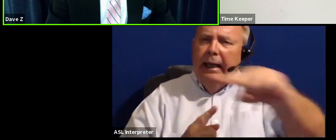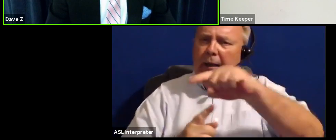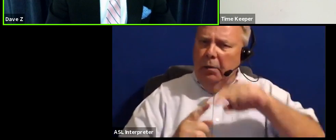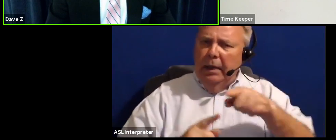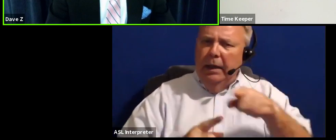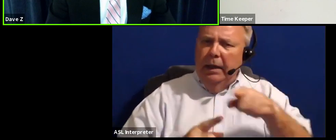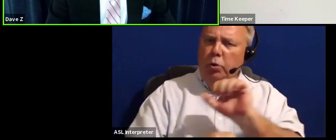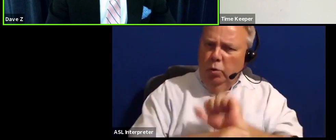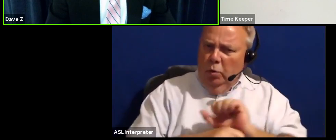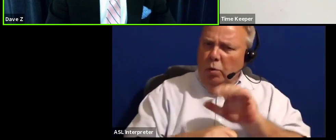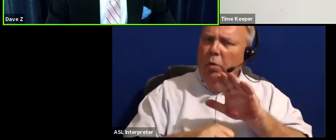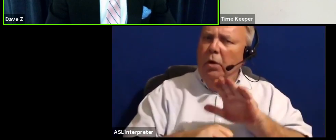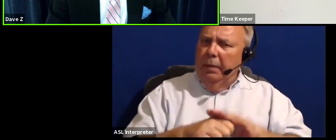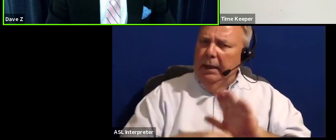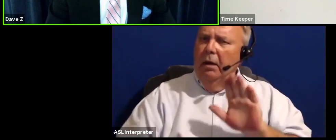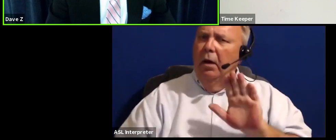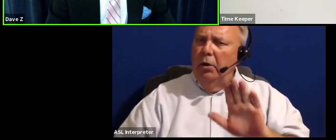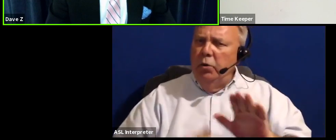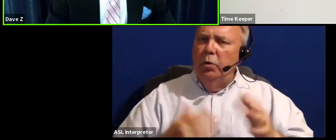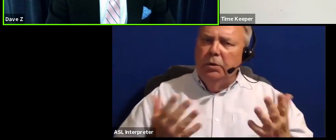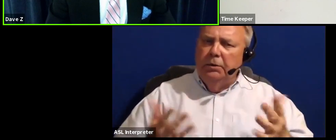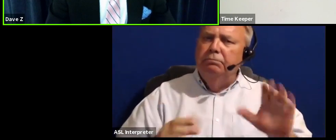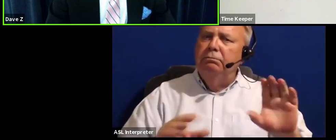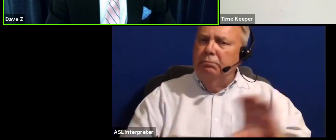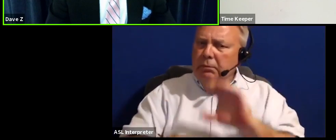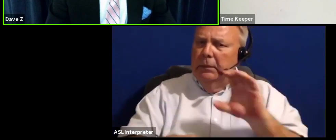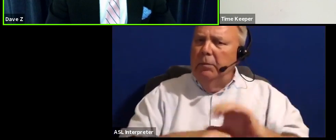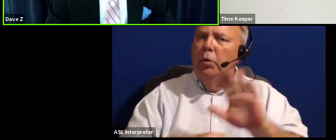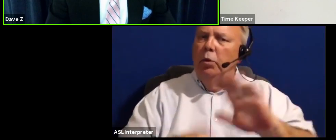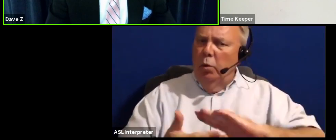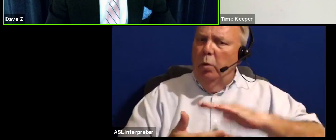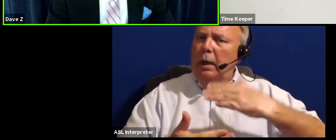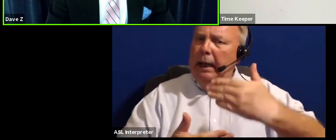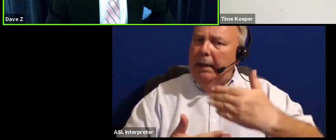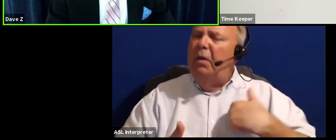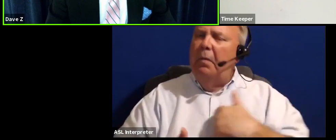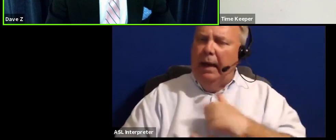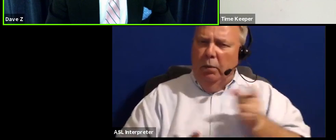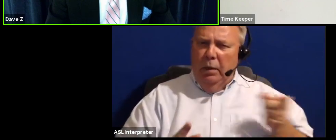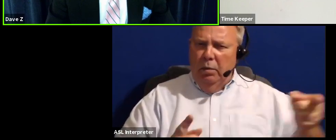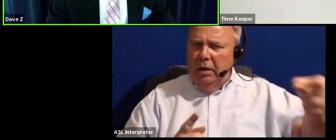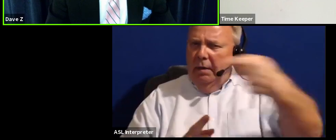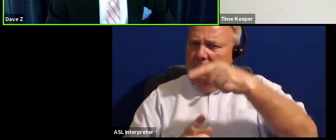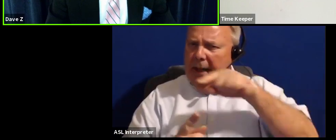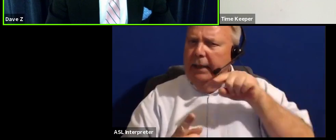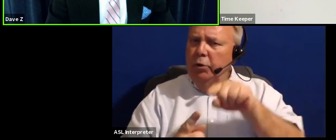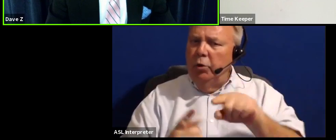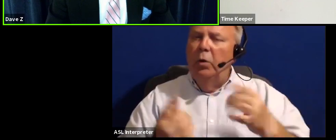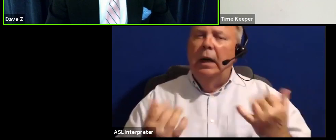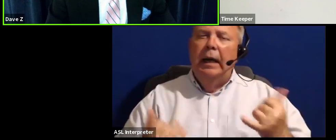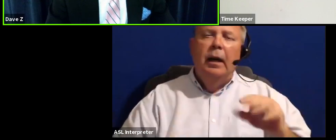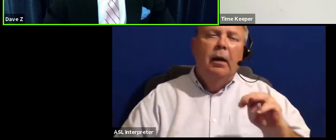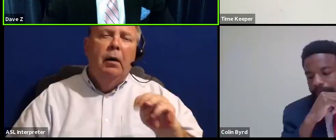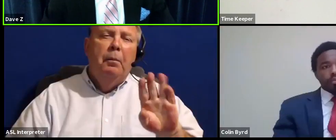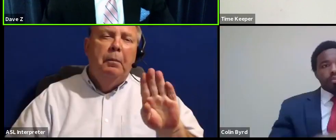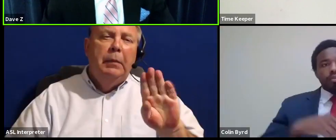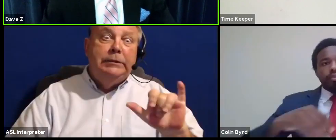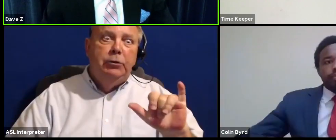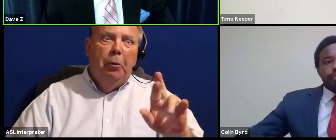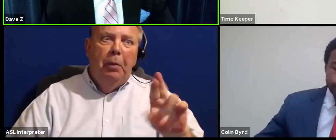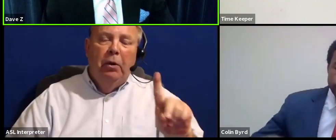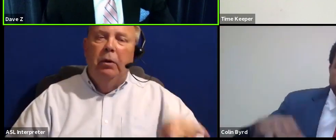talking about housing Orleans,